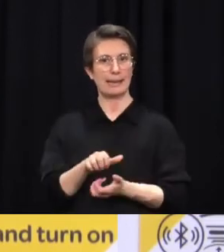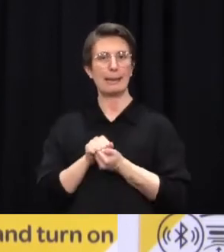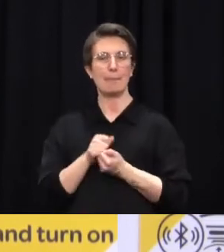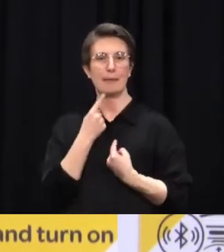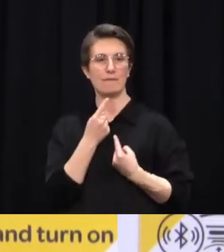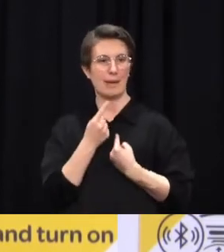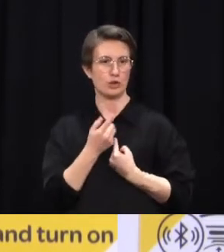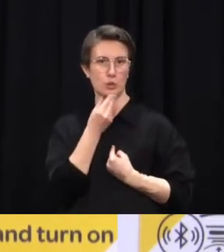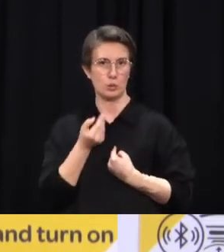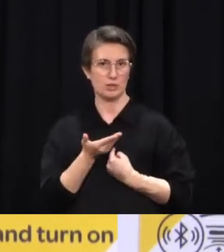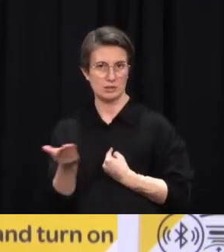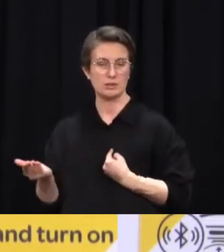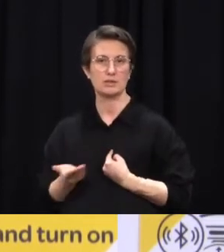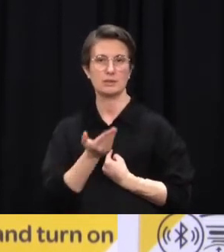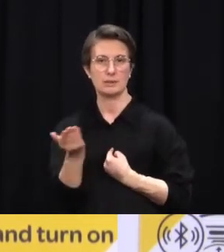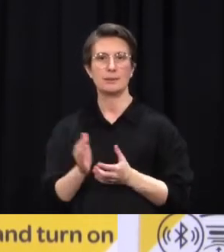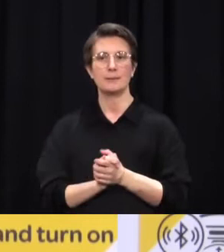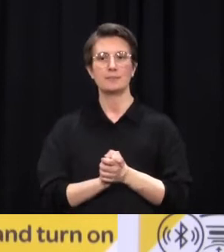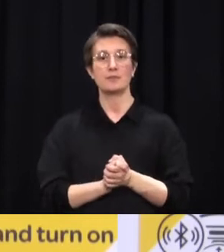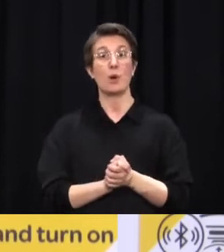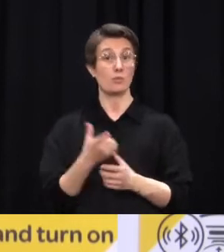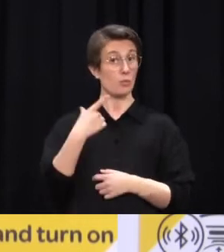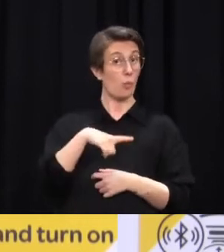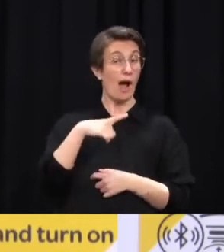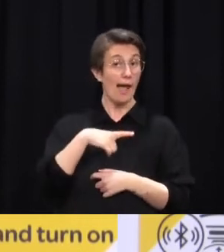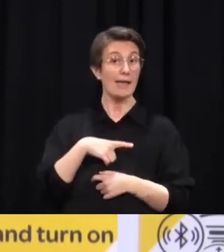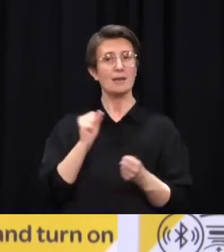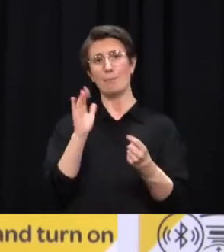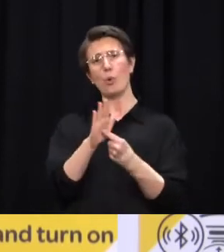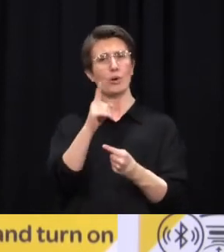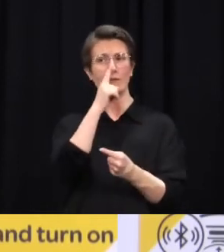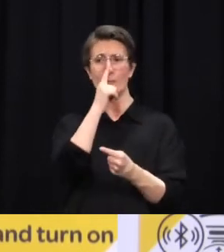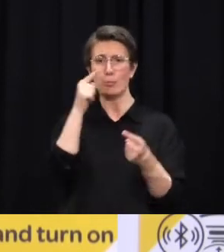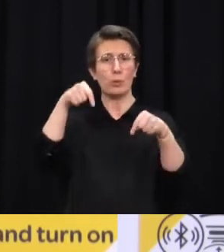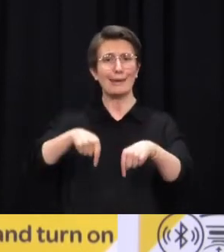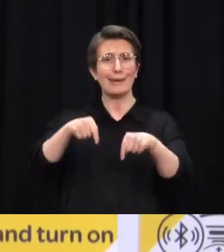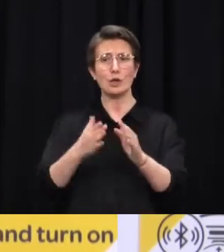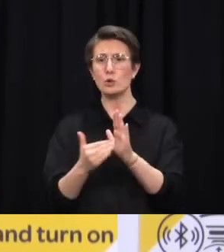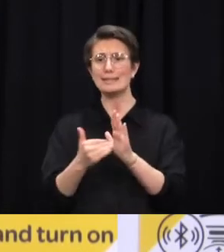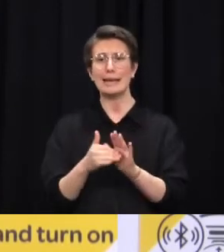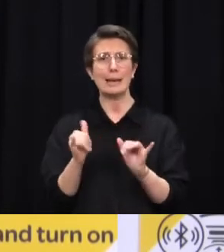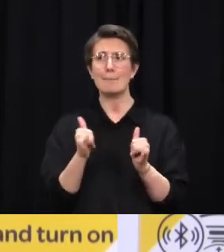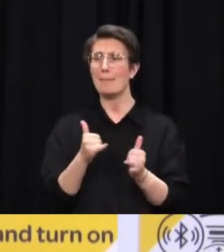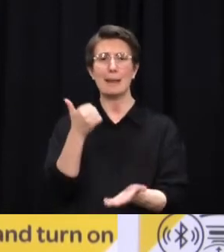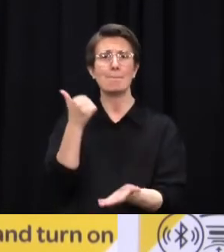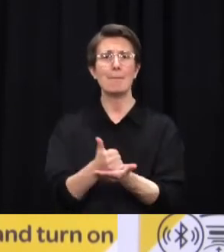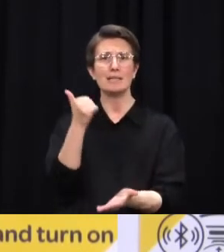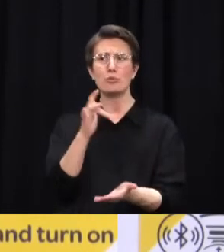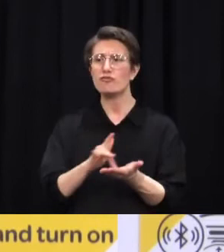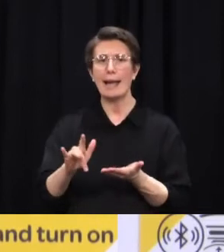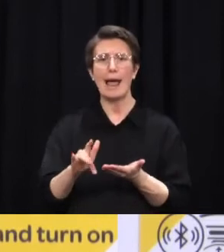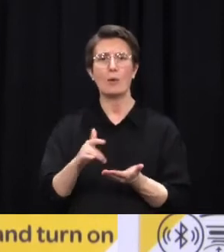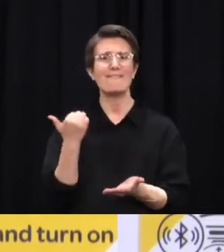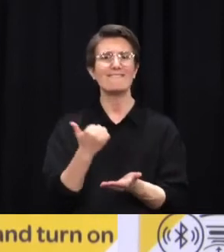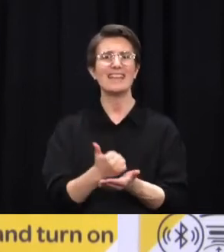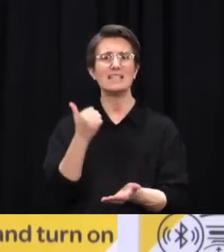And we don't want them to not come forward and be tested if they think that it might mean that they would be in trouble with immigration. So we are very clear where we are collecting information